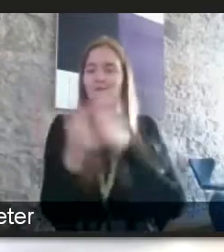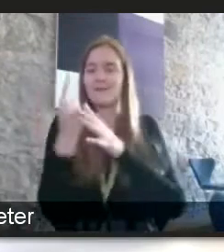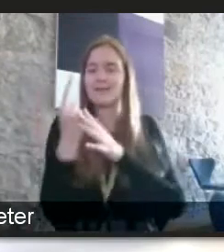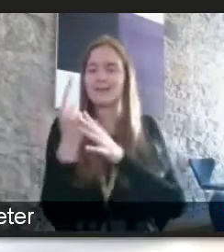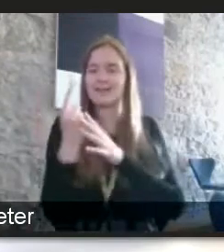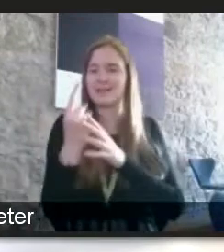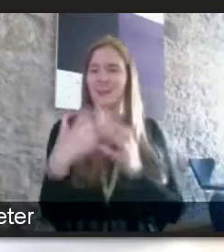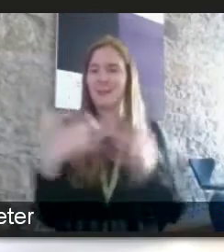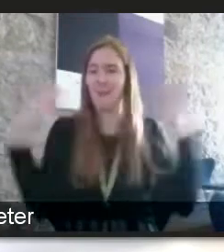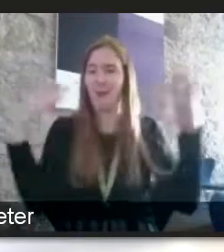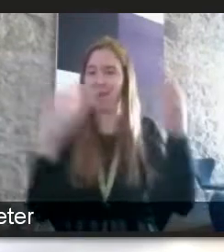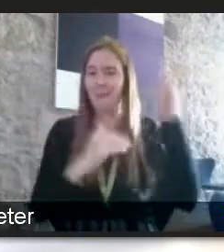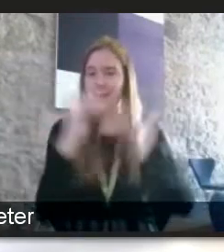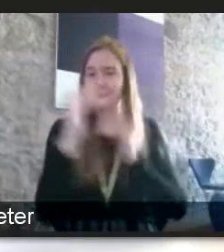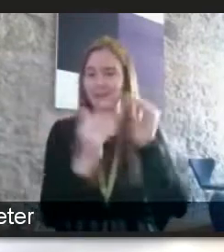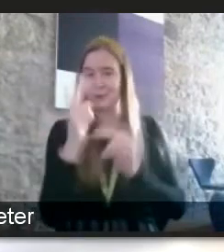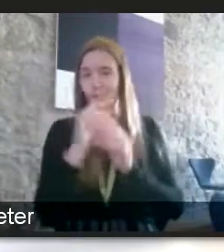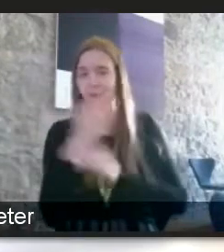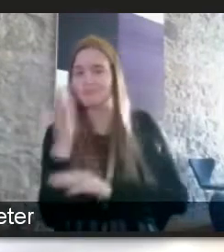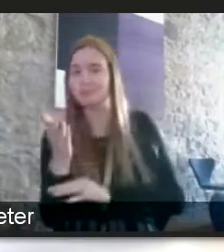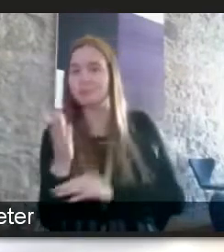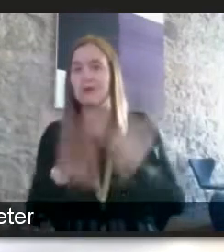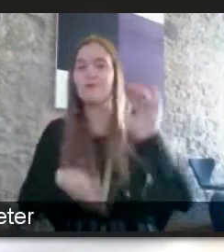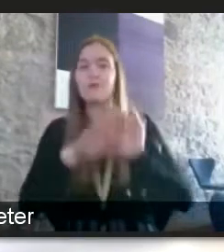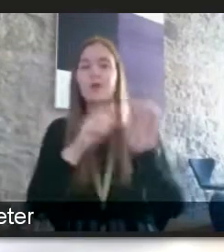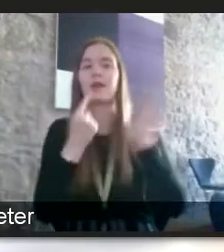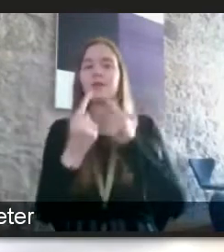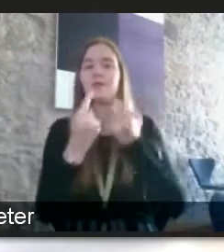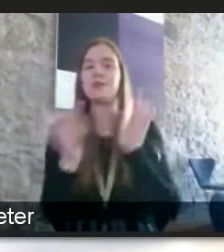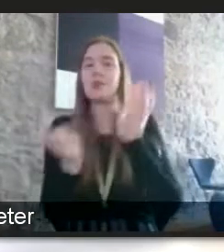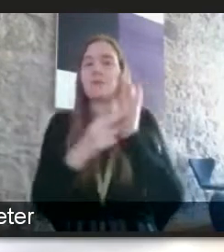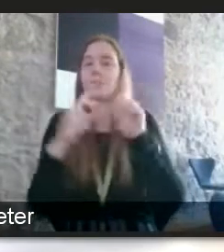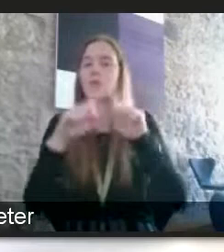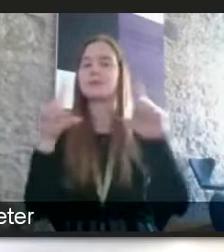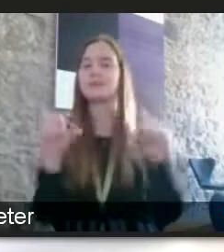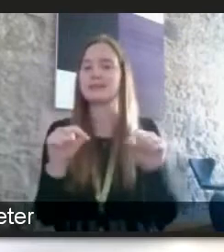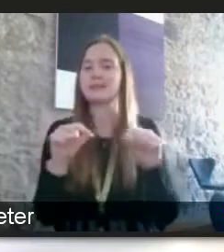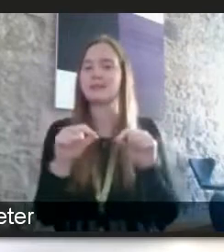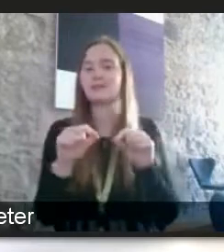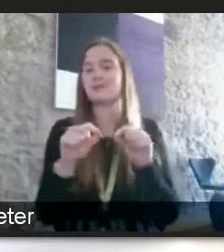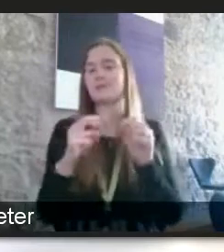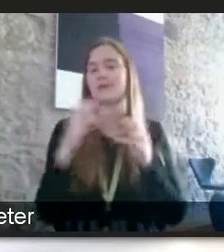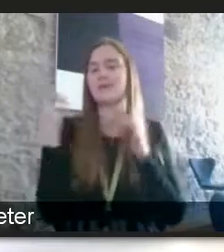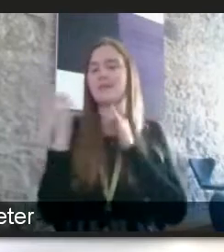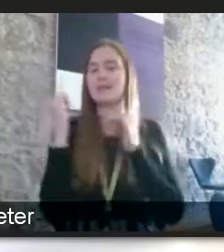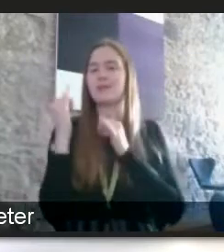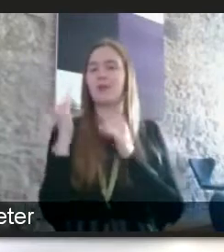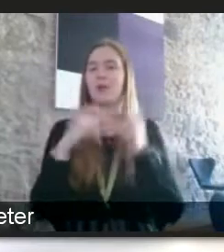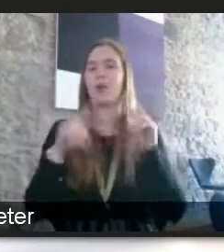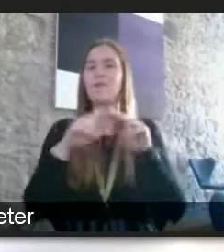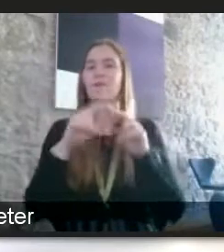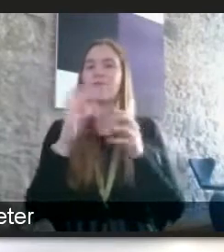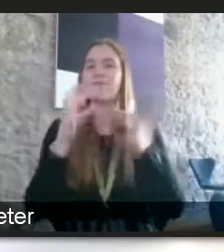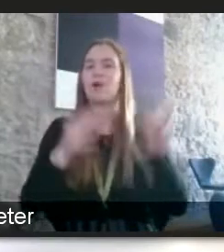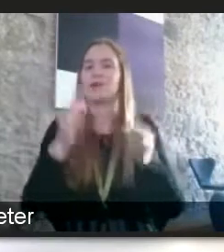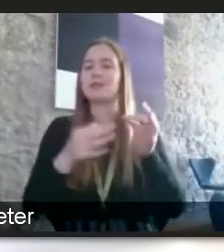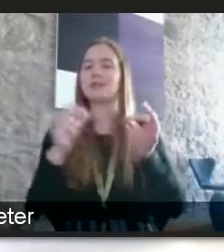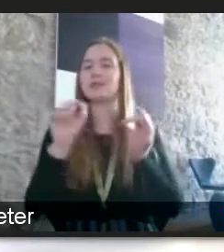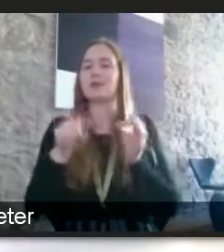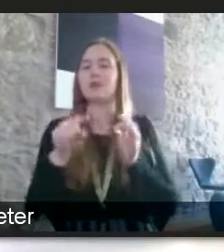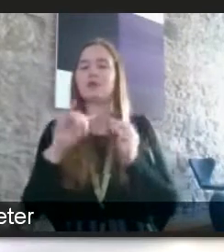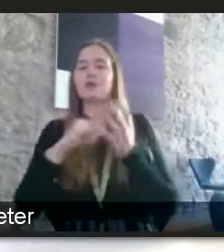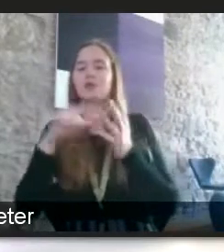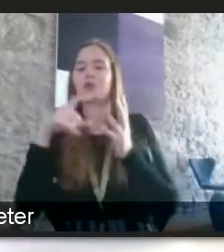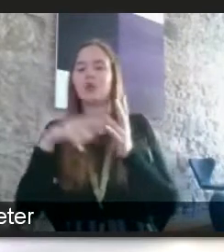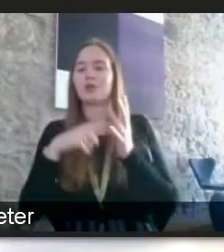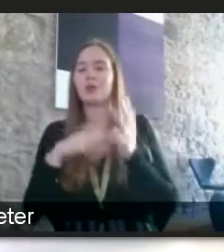if you're able to join us so for full information and to book your tickets visit festivalpolitics.scot and we've finished at four o'clock